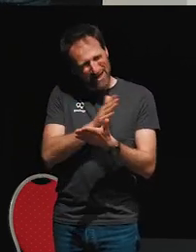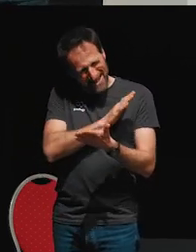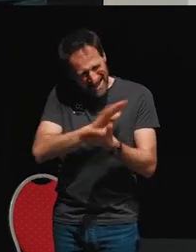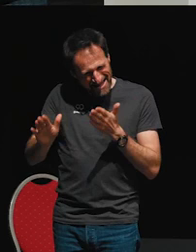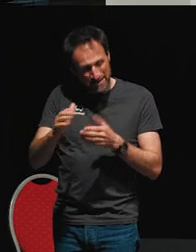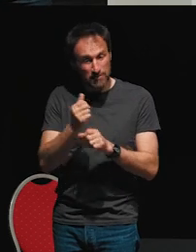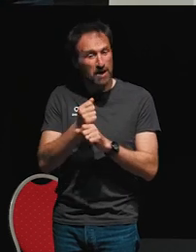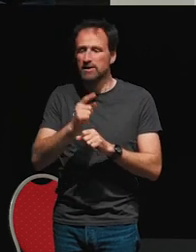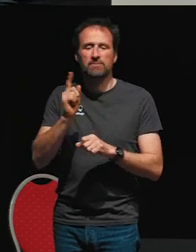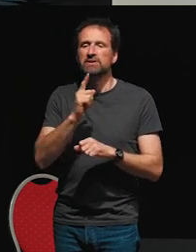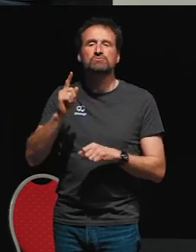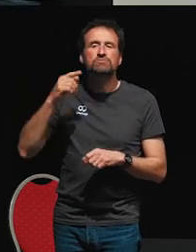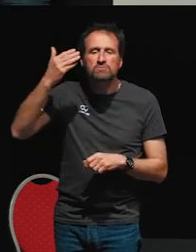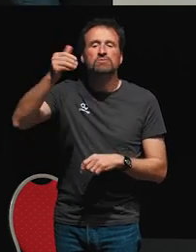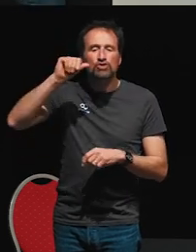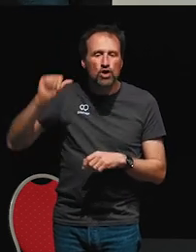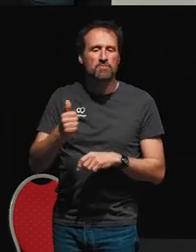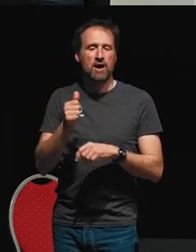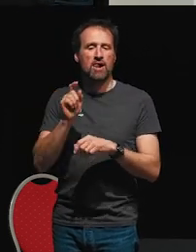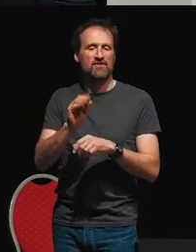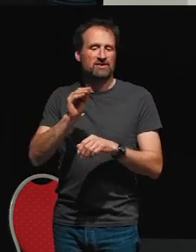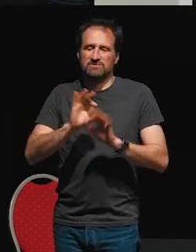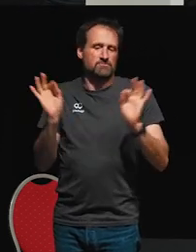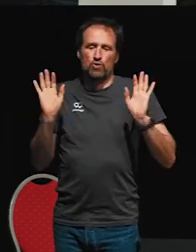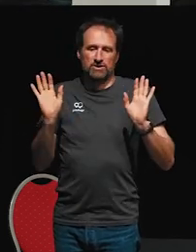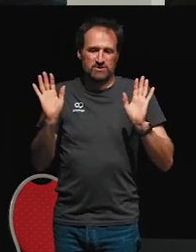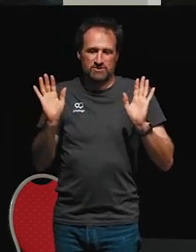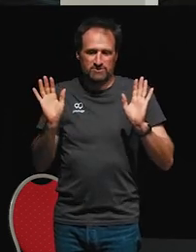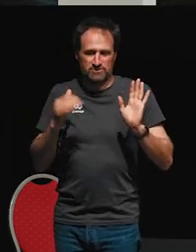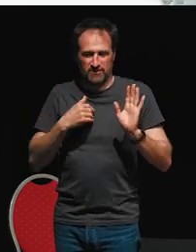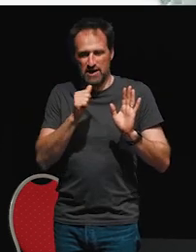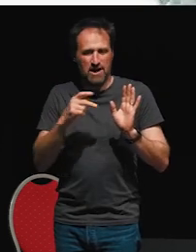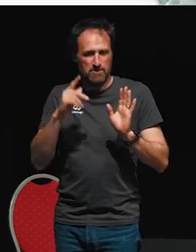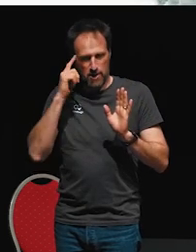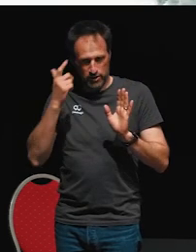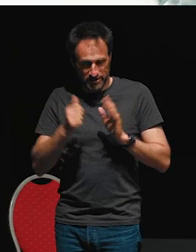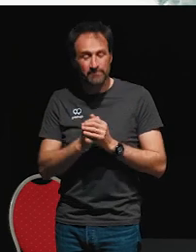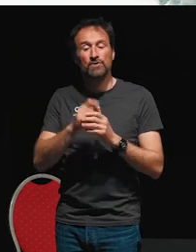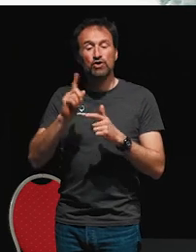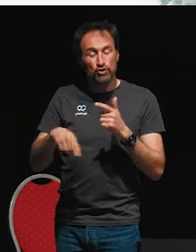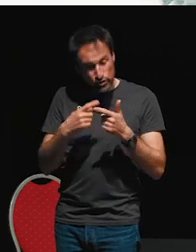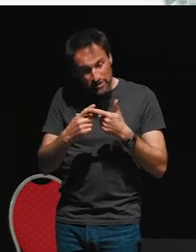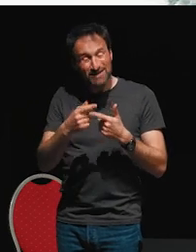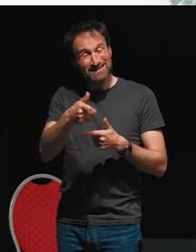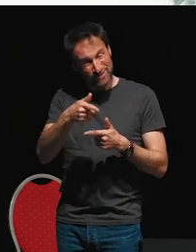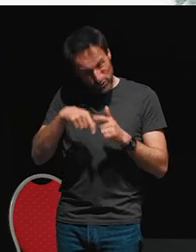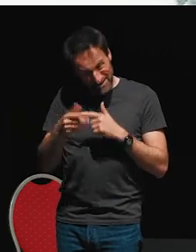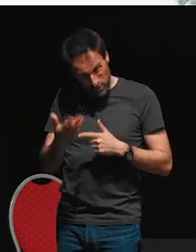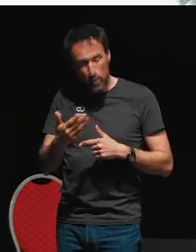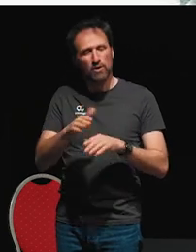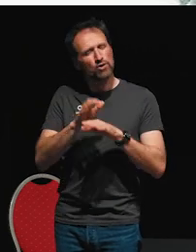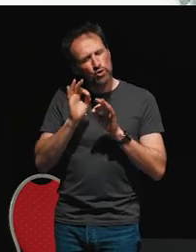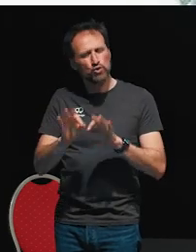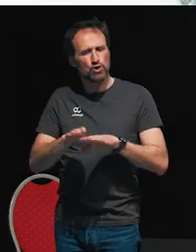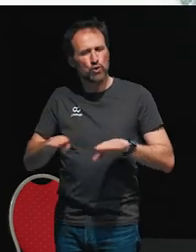I'm working on my app logic. And then the second reason I want to start with this is that it's going to give me a really good foundation for structuring my